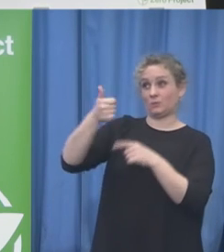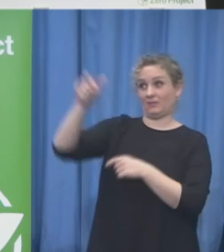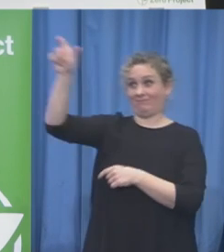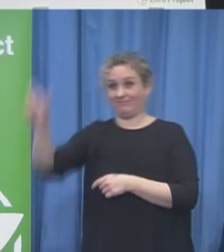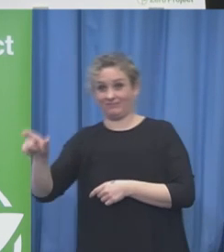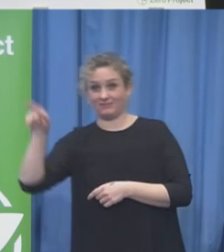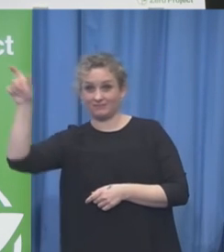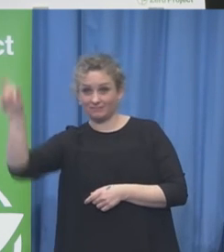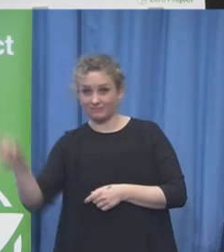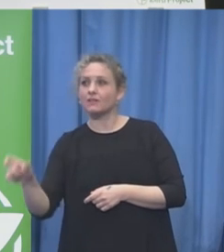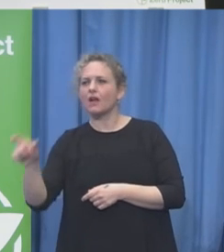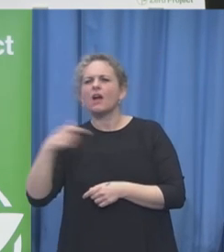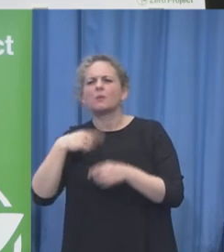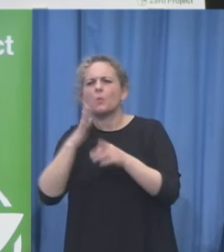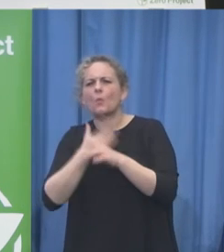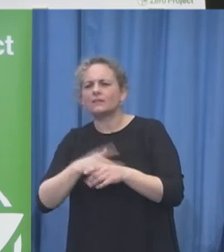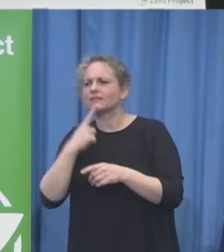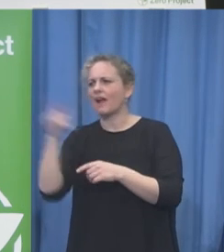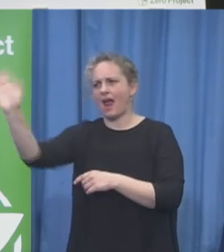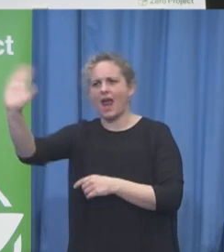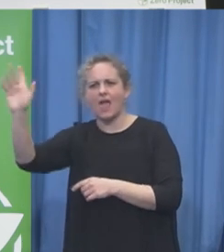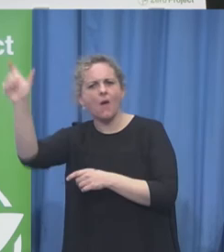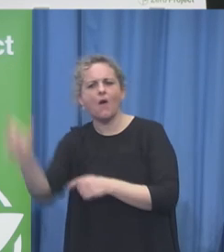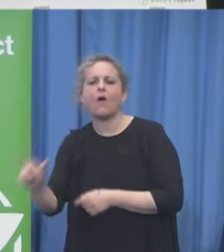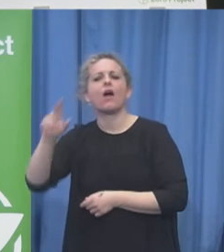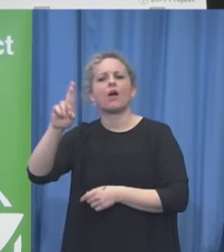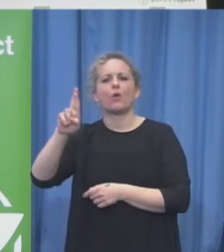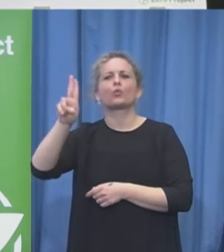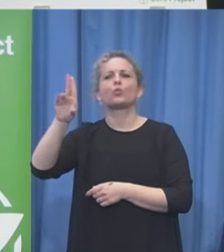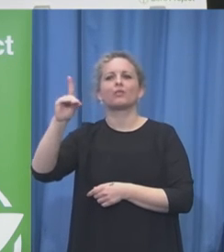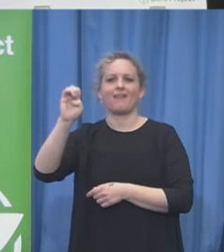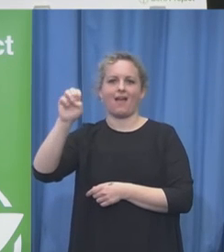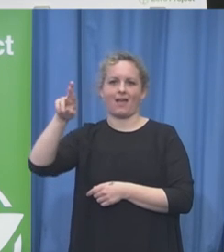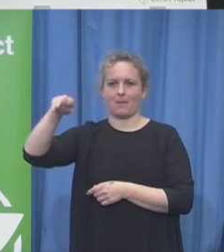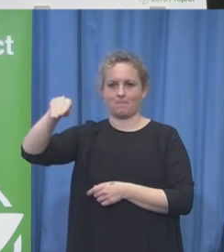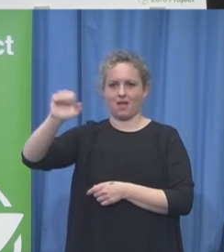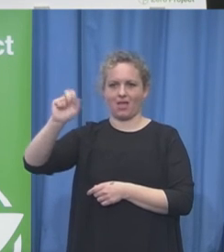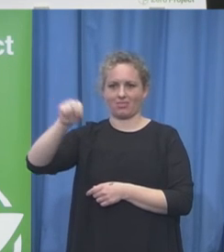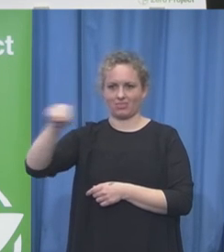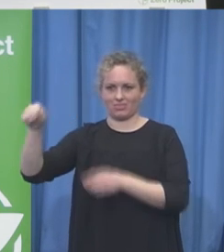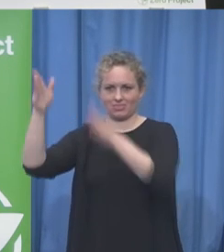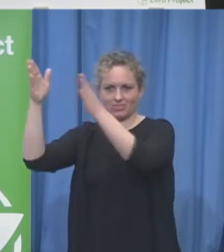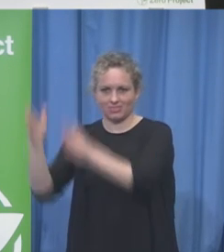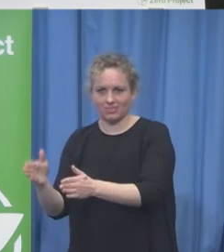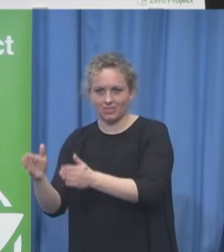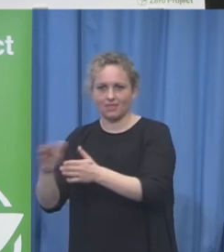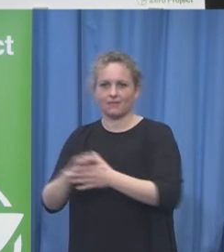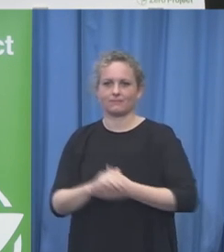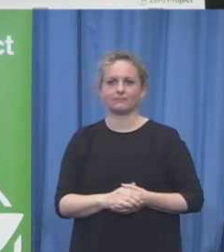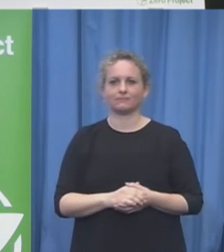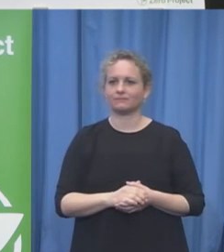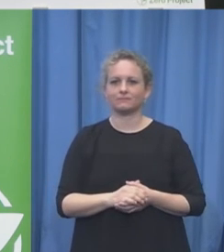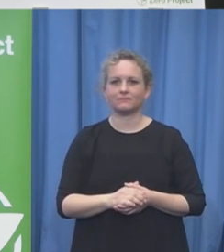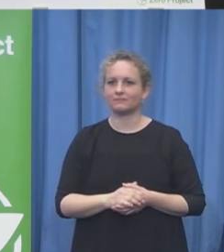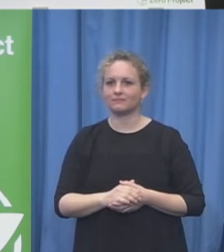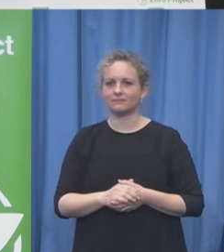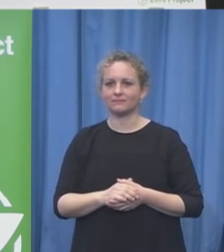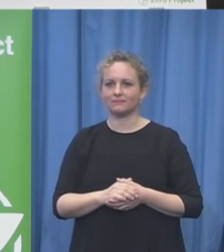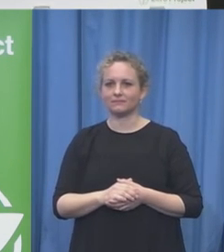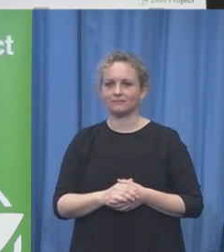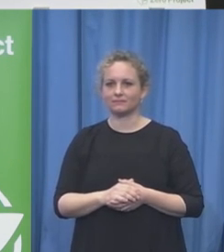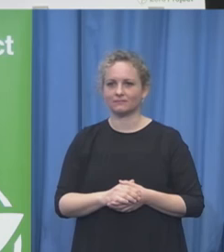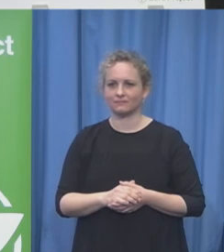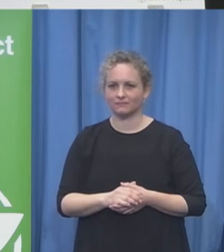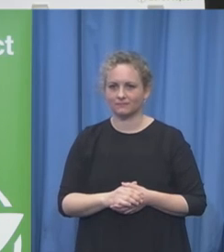Fondation Onze Baid, Isia, Shapira, the Stiftung Drachensee,